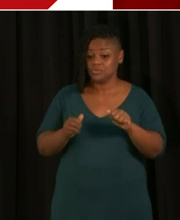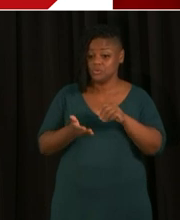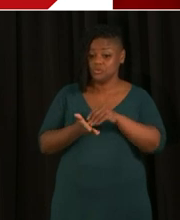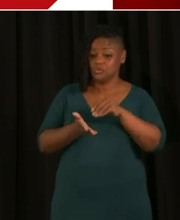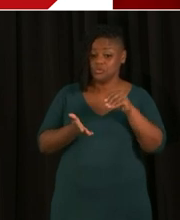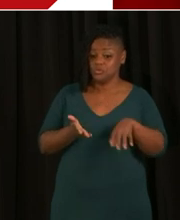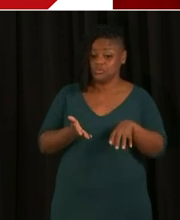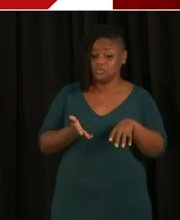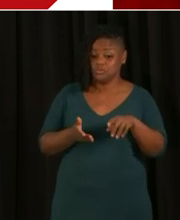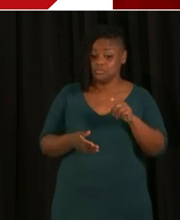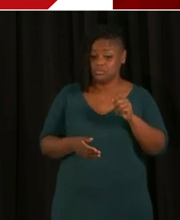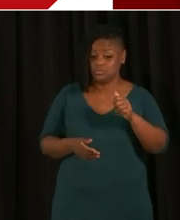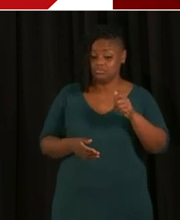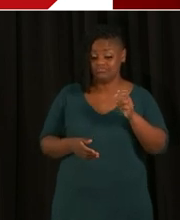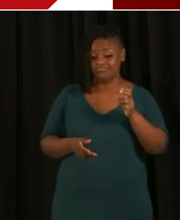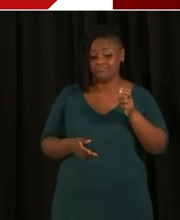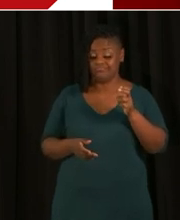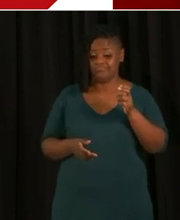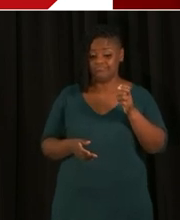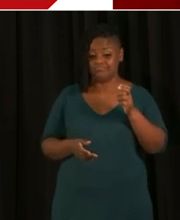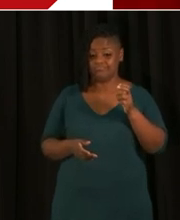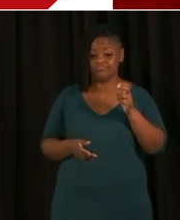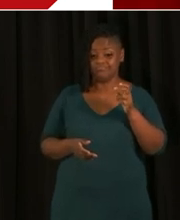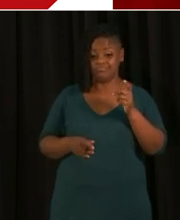continuing on the virtual path? Yeah.